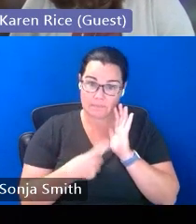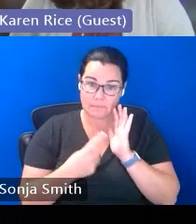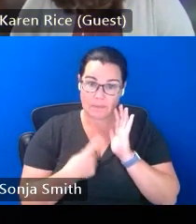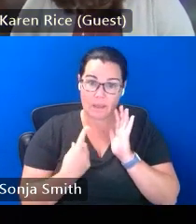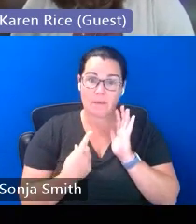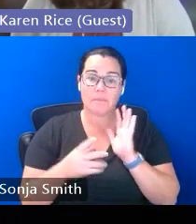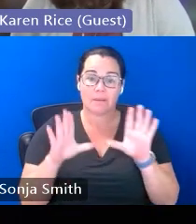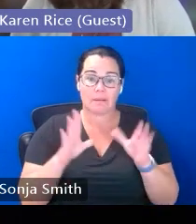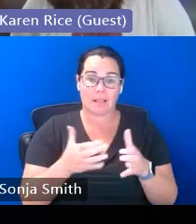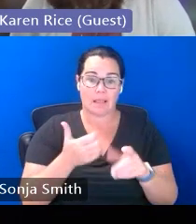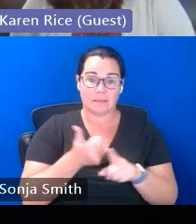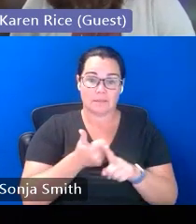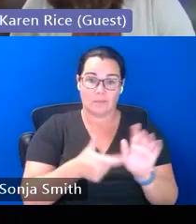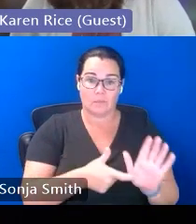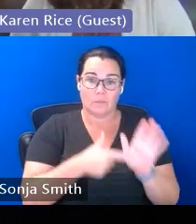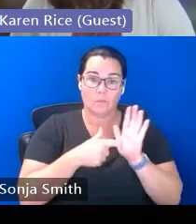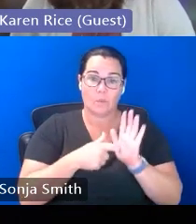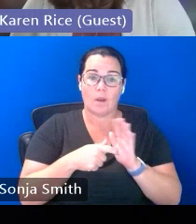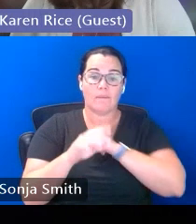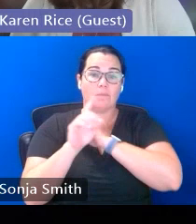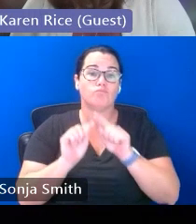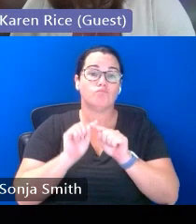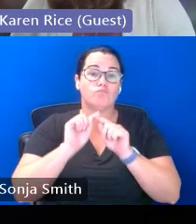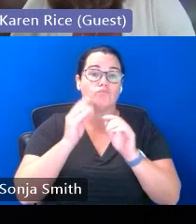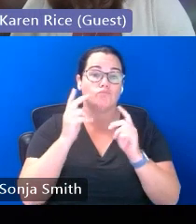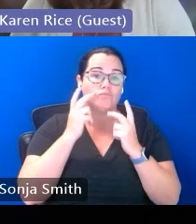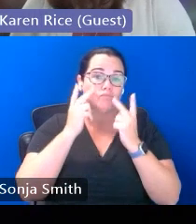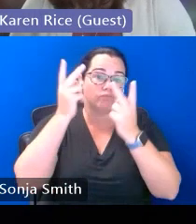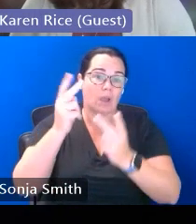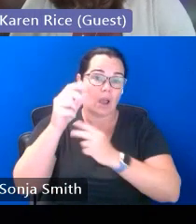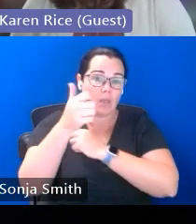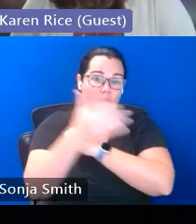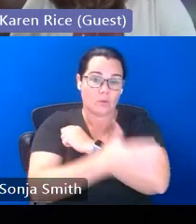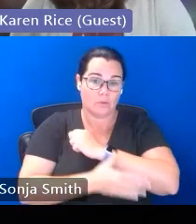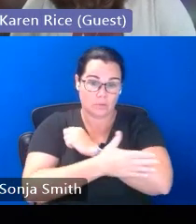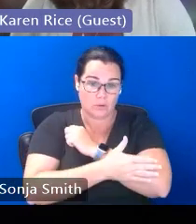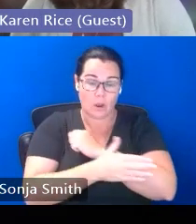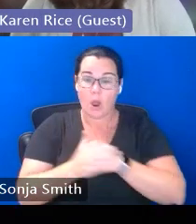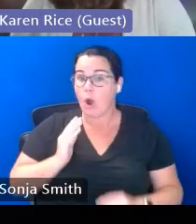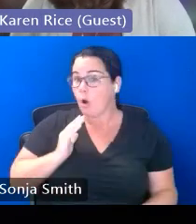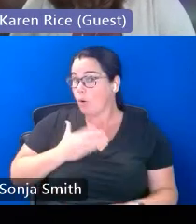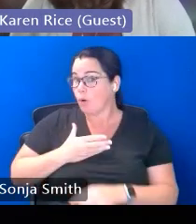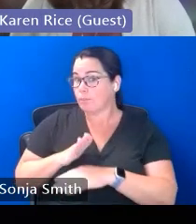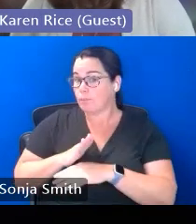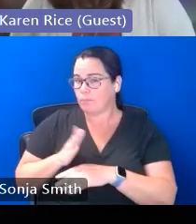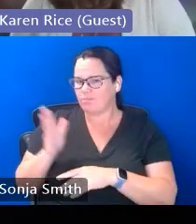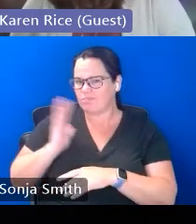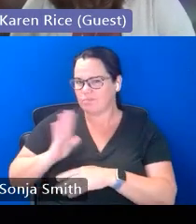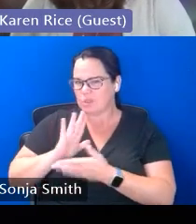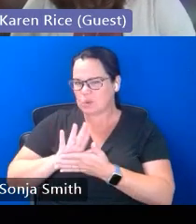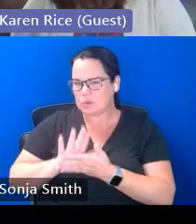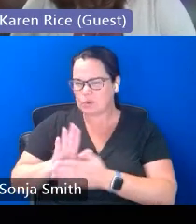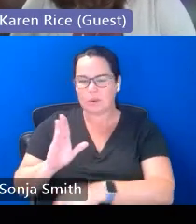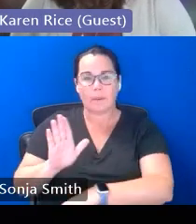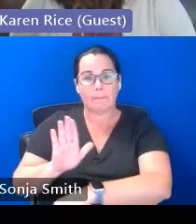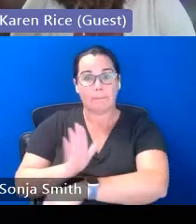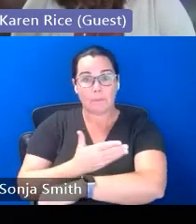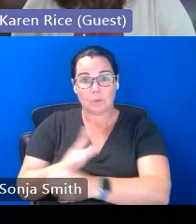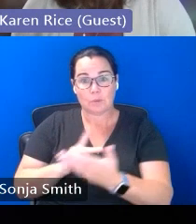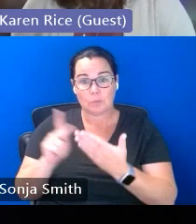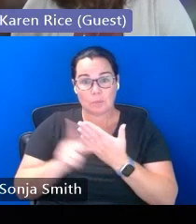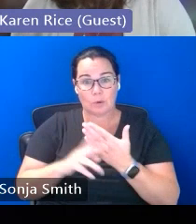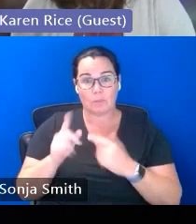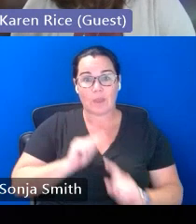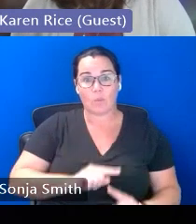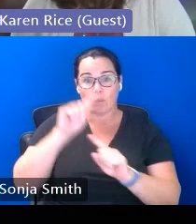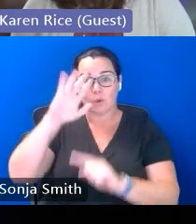know when i worked in a school district our music program traveled to europe i think on a number of occasions to do